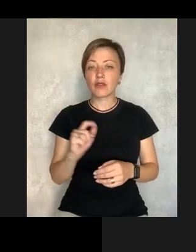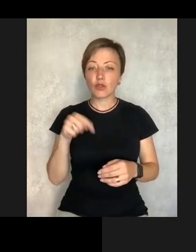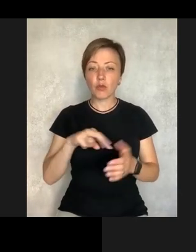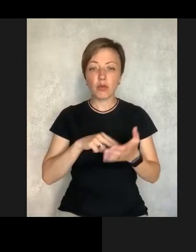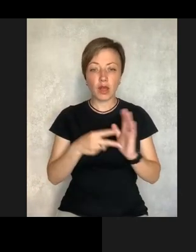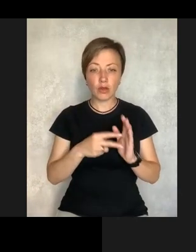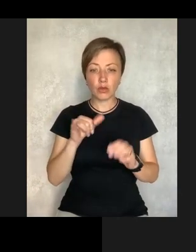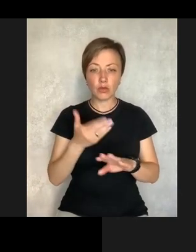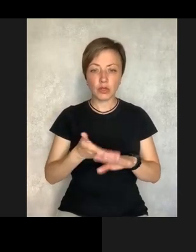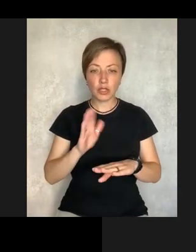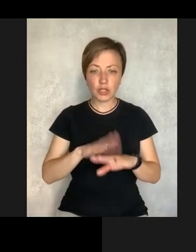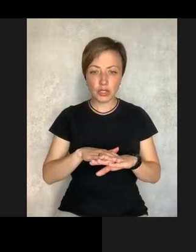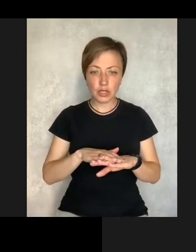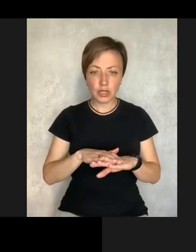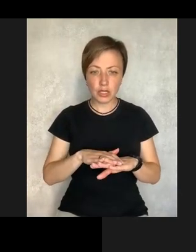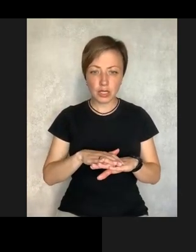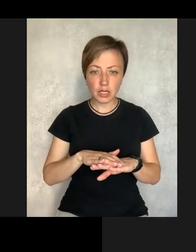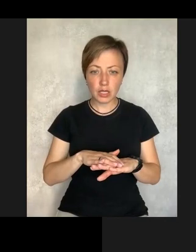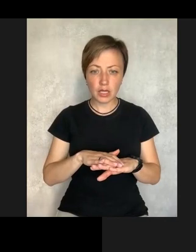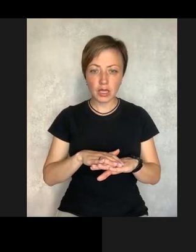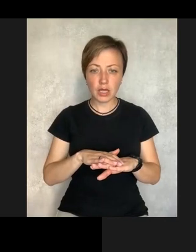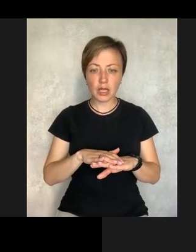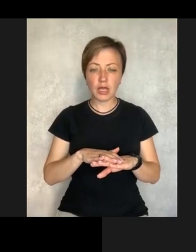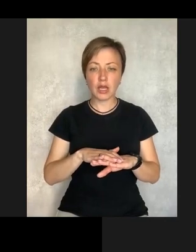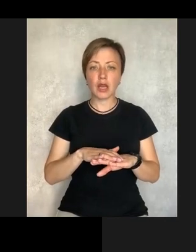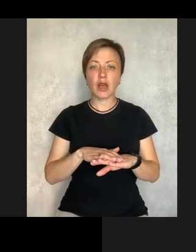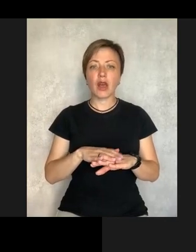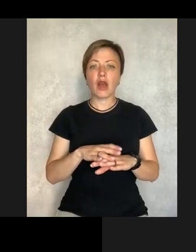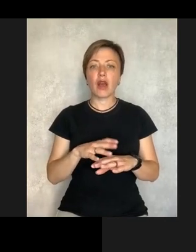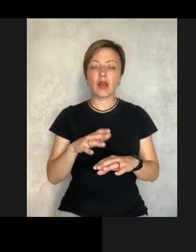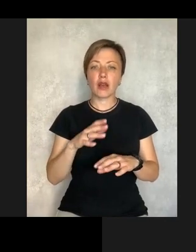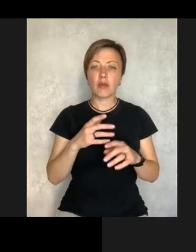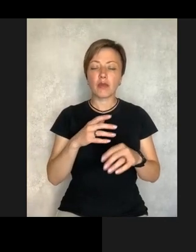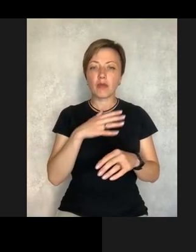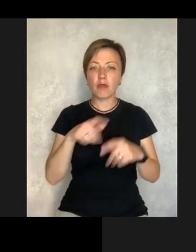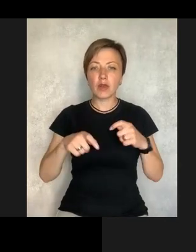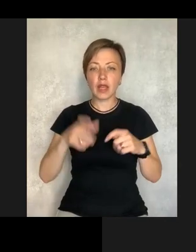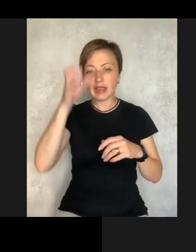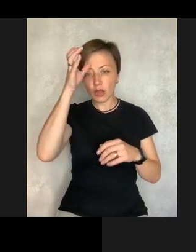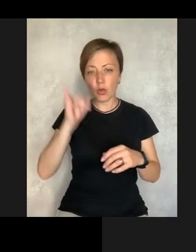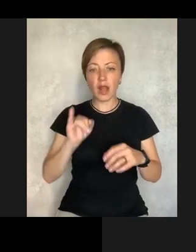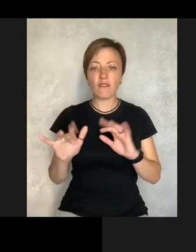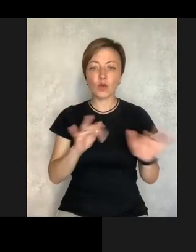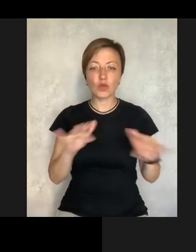because he has the grave intellectual and functional disability.